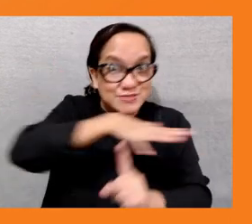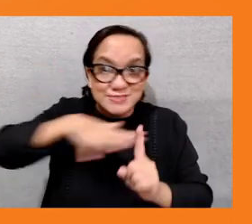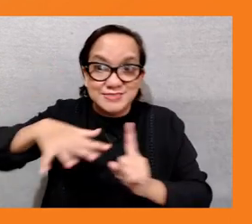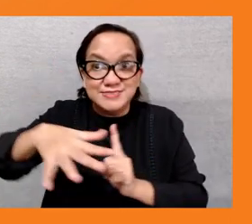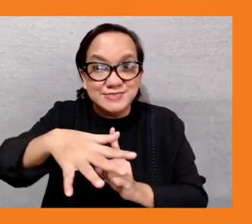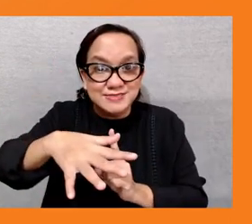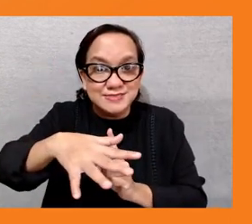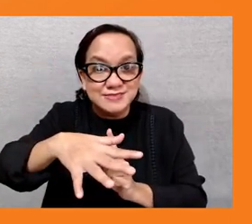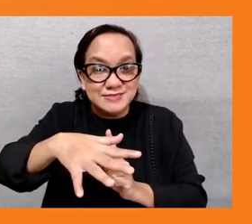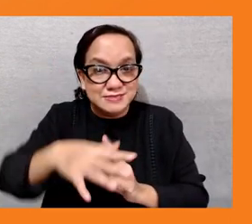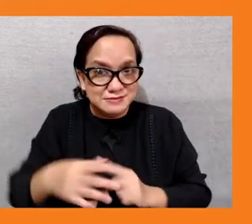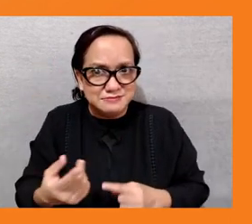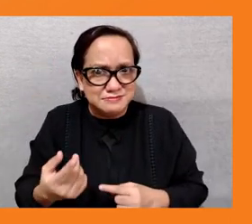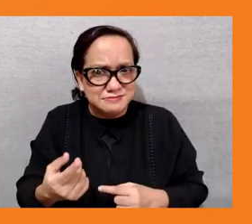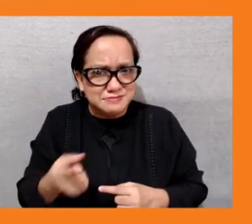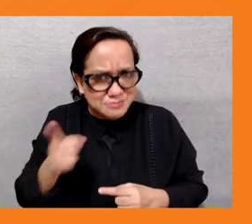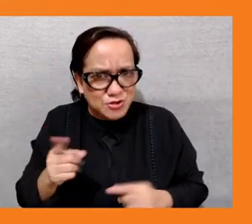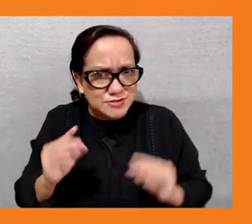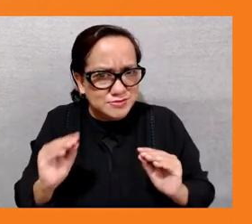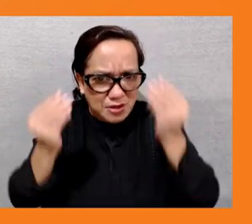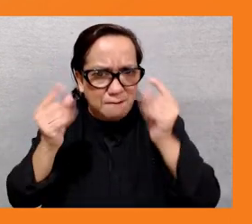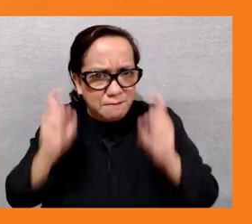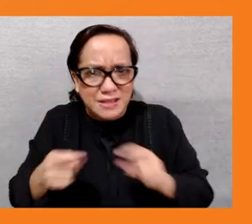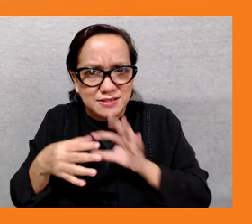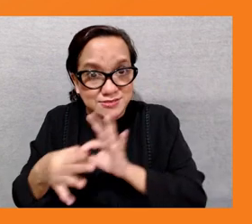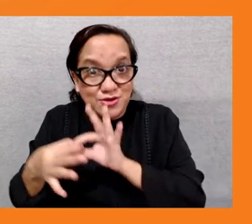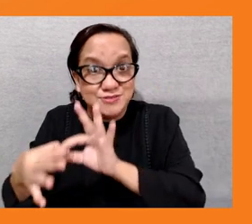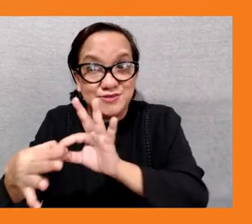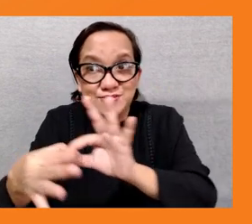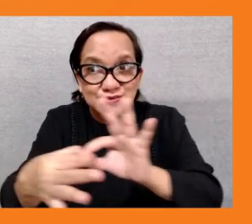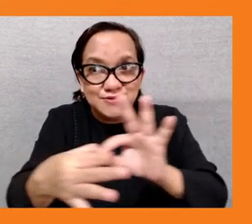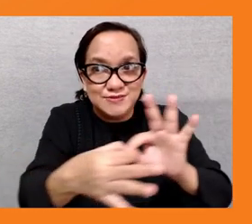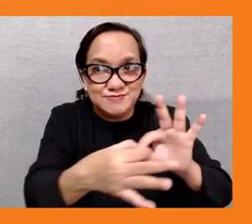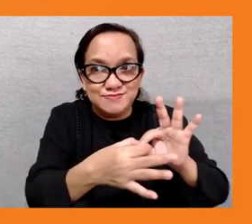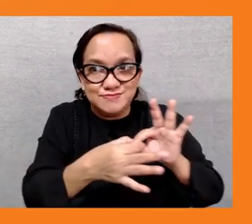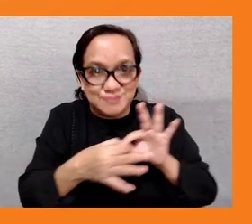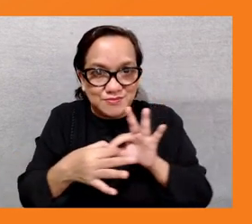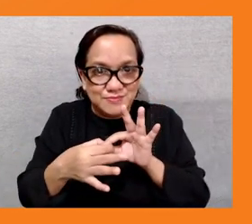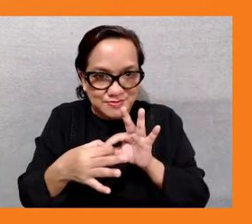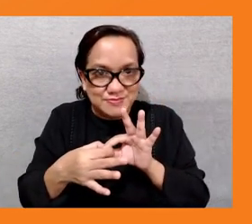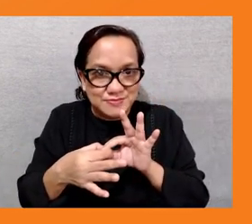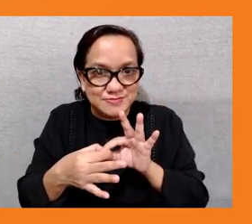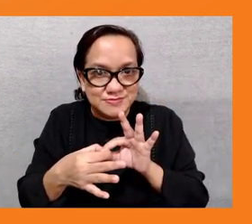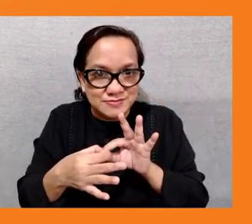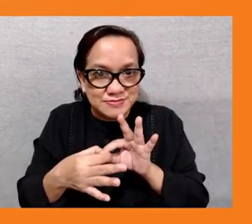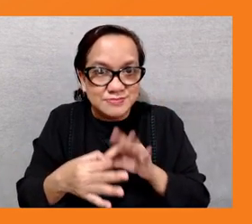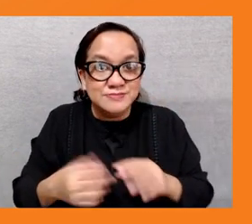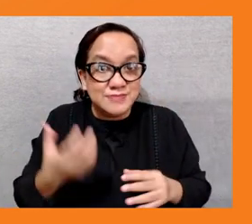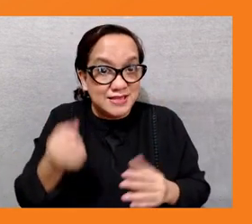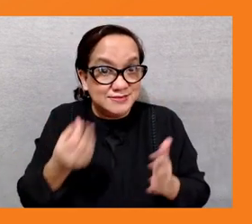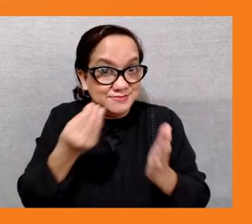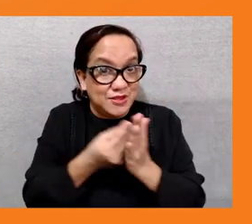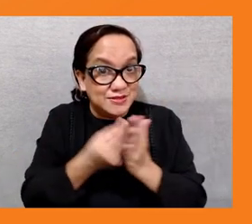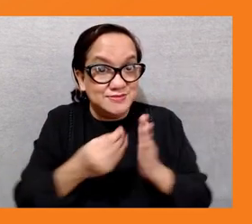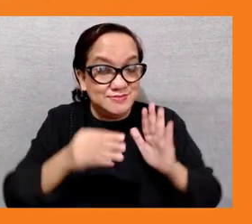resources are limited so these go from macroeconomic policy to agricultural and land reform policy employment